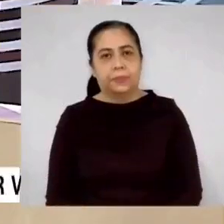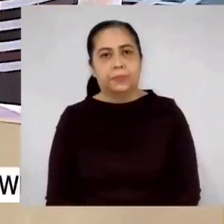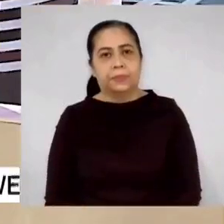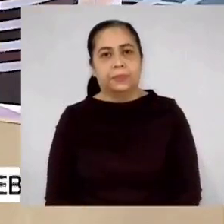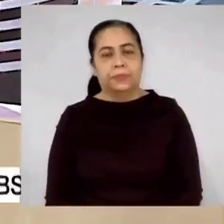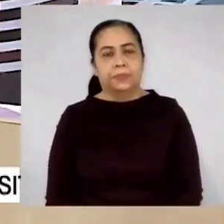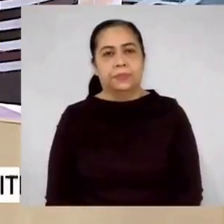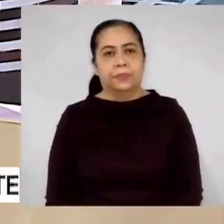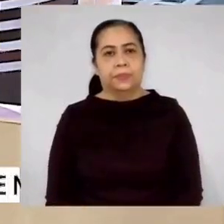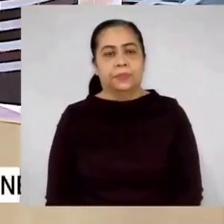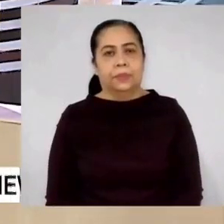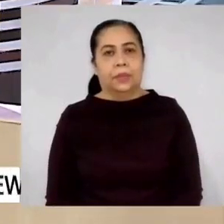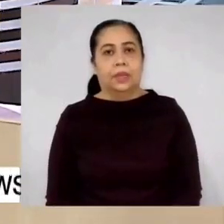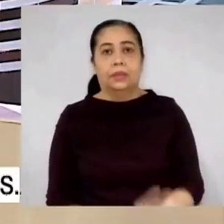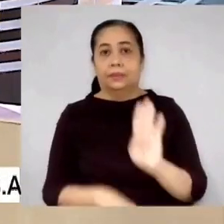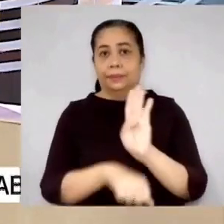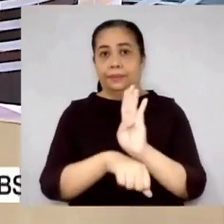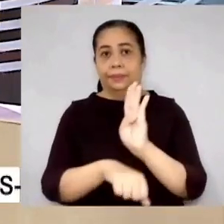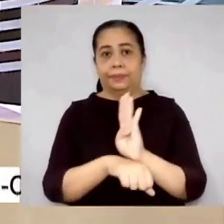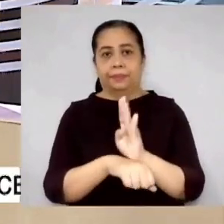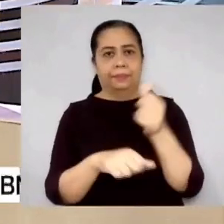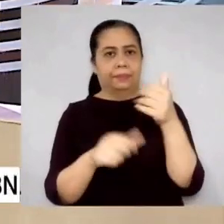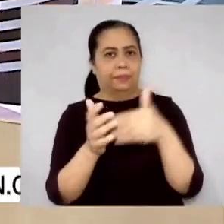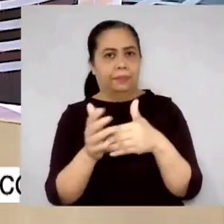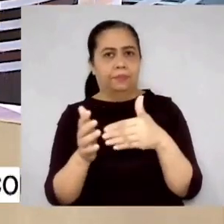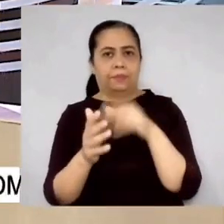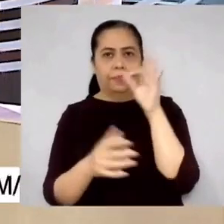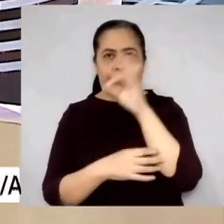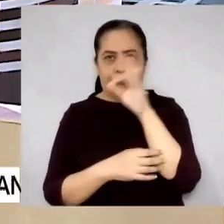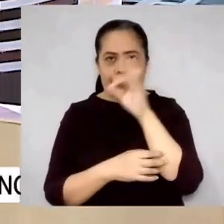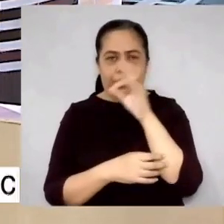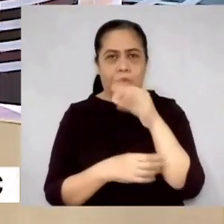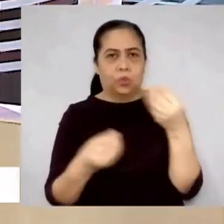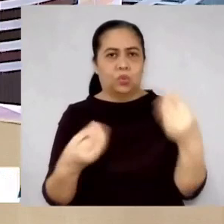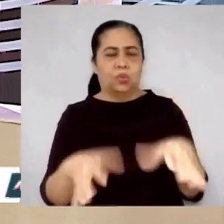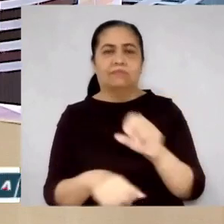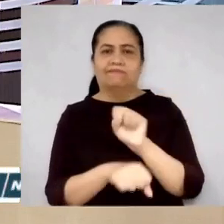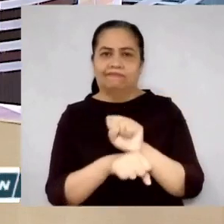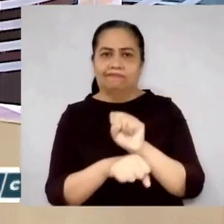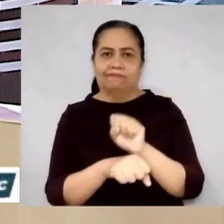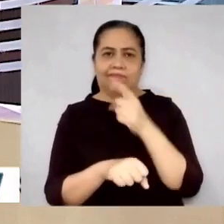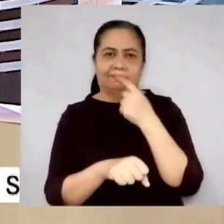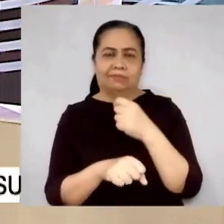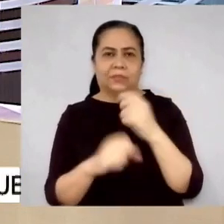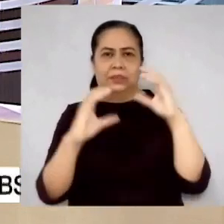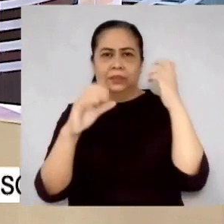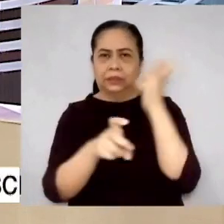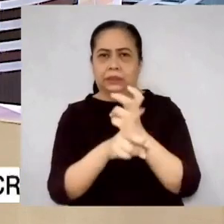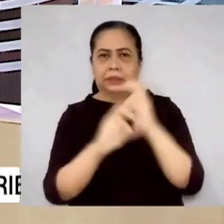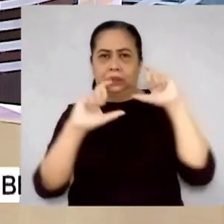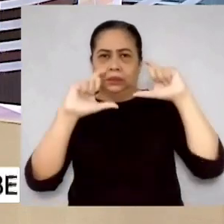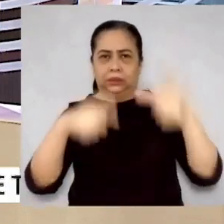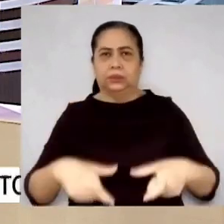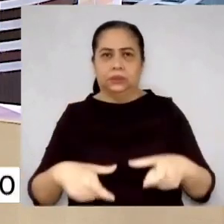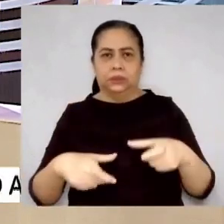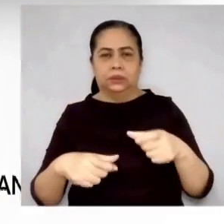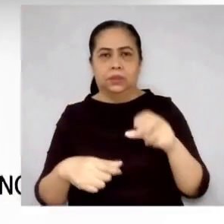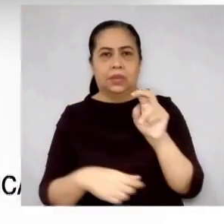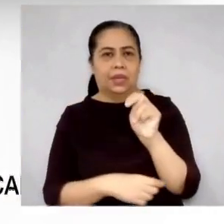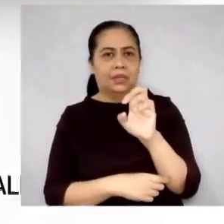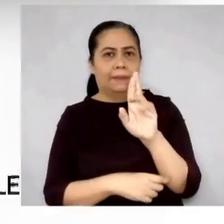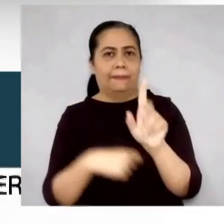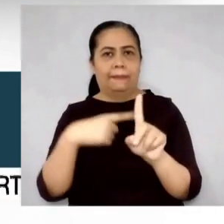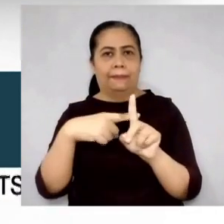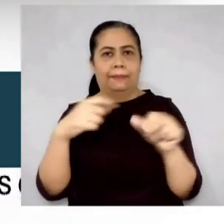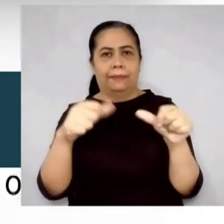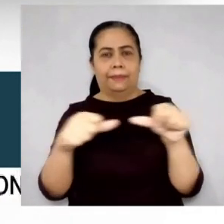In business, tens of thousands of Filipinos lost their jobs due to the hard lockdown in the NCR Plus area. According to the